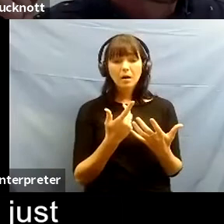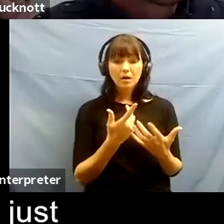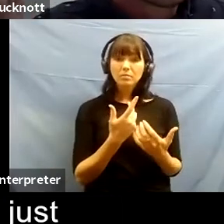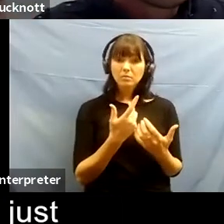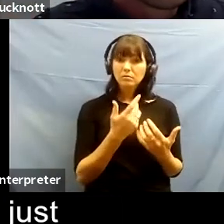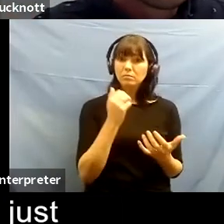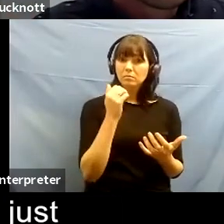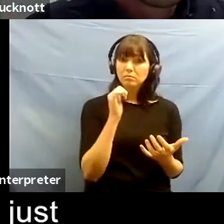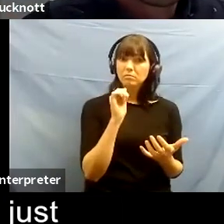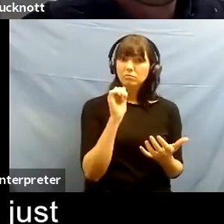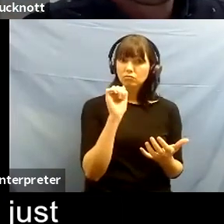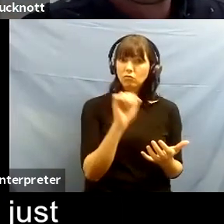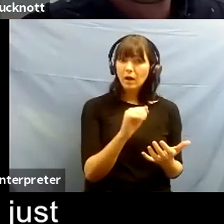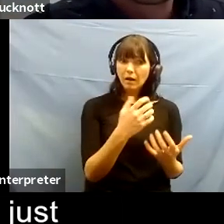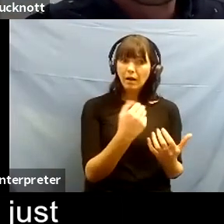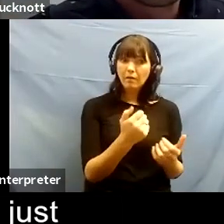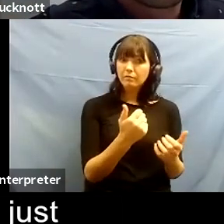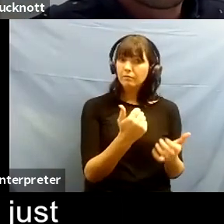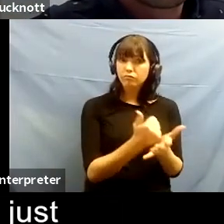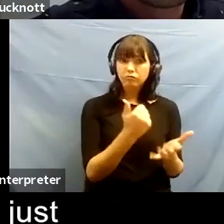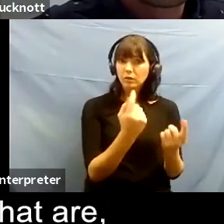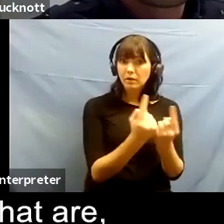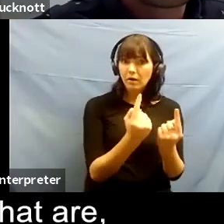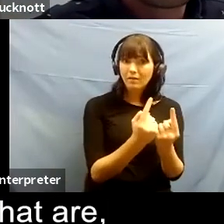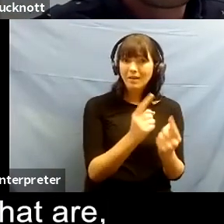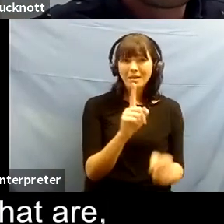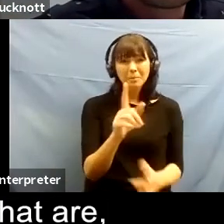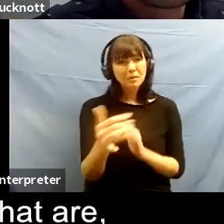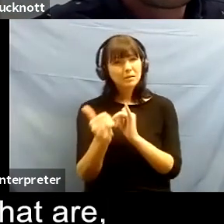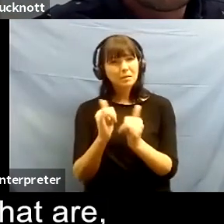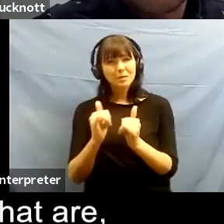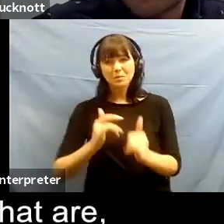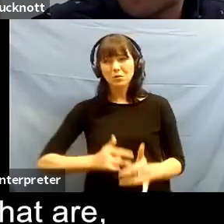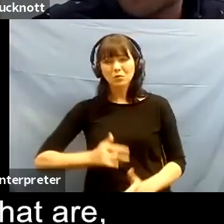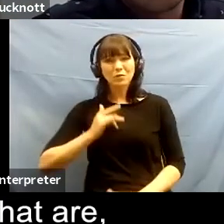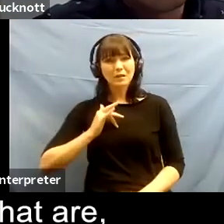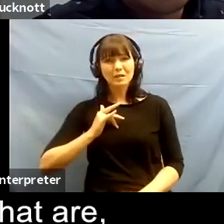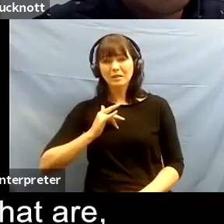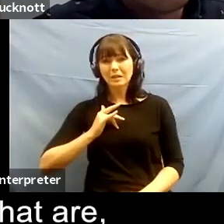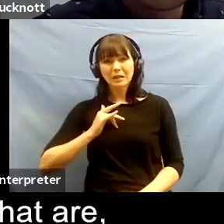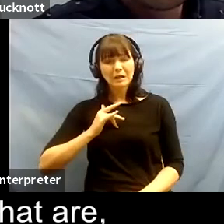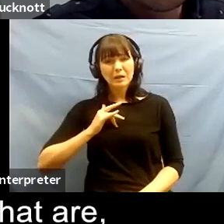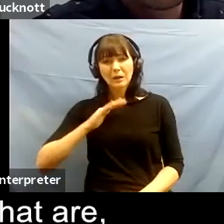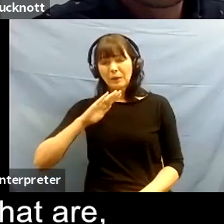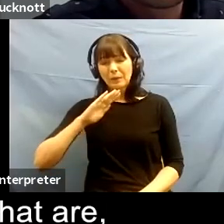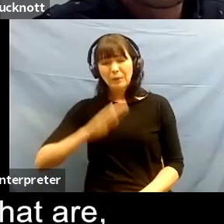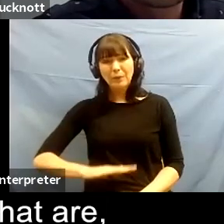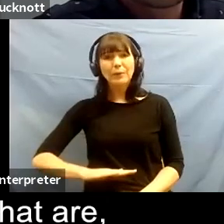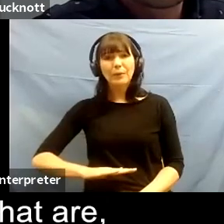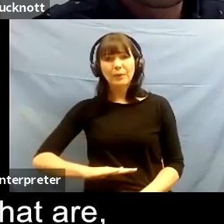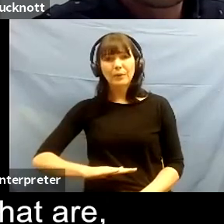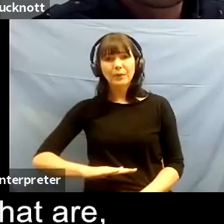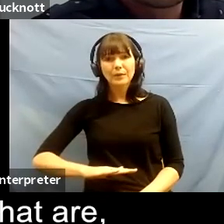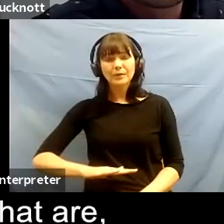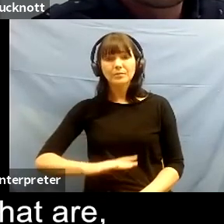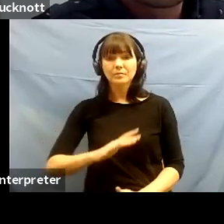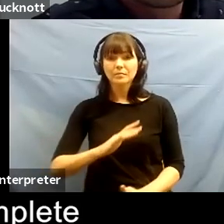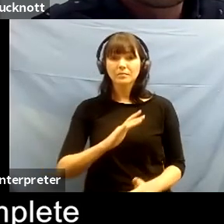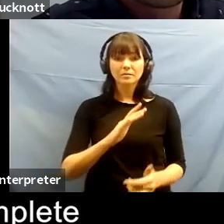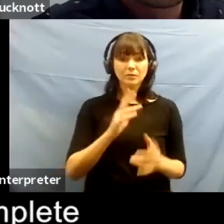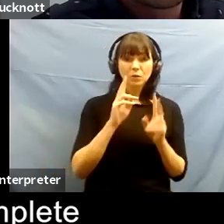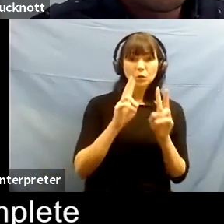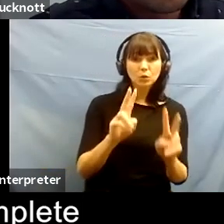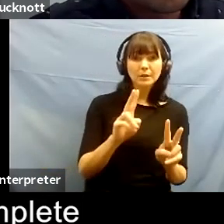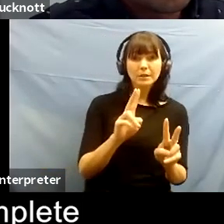make you feel so low sometimes especially during lockdown you see people that are like i said at the beginning achieving so